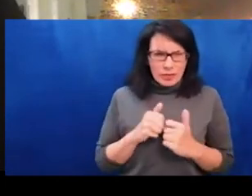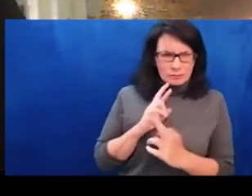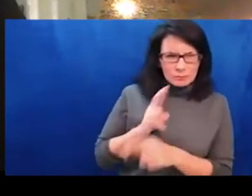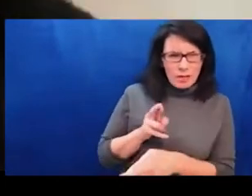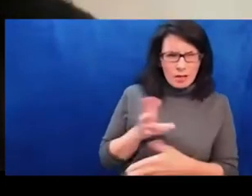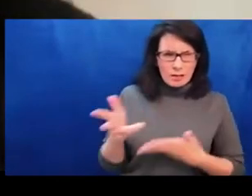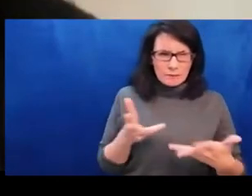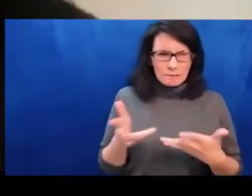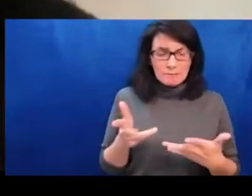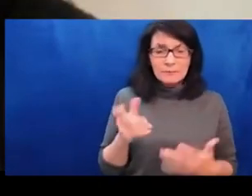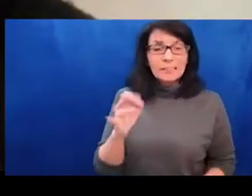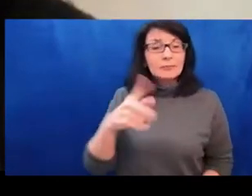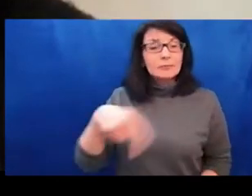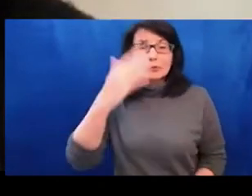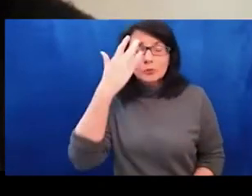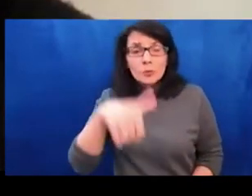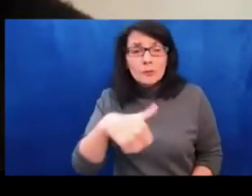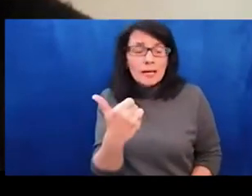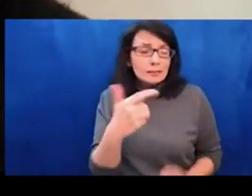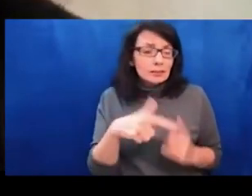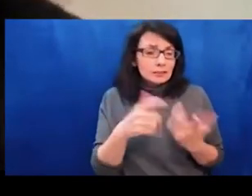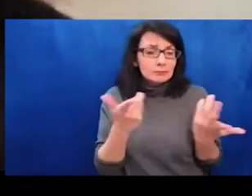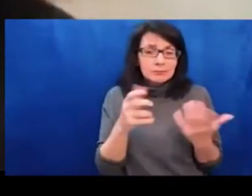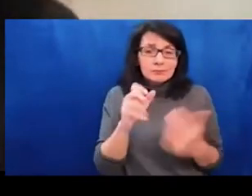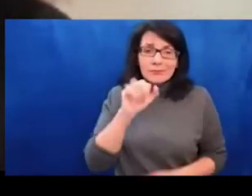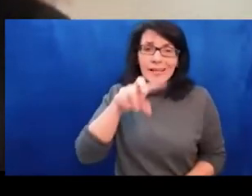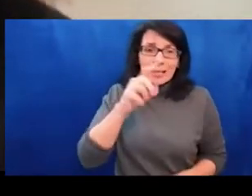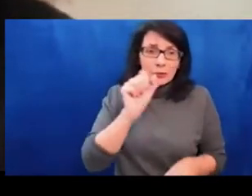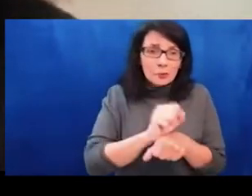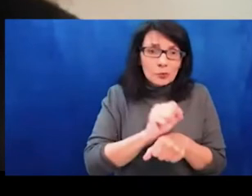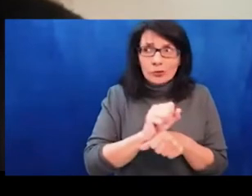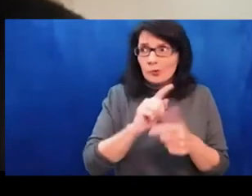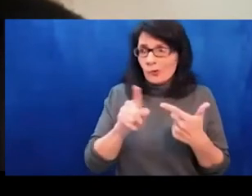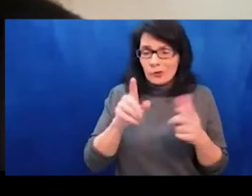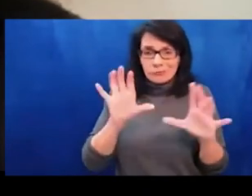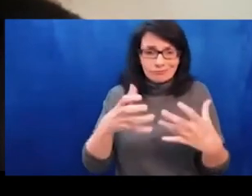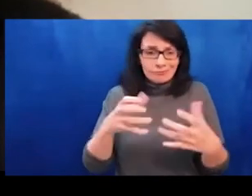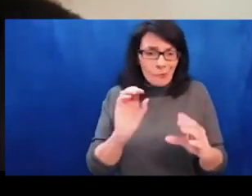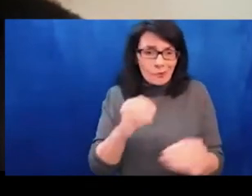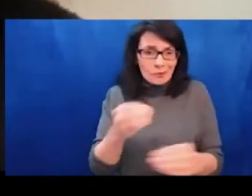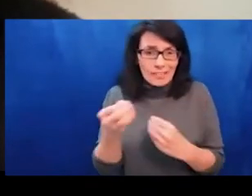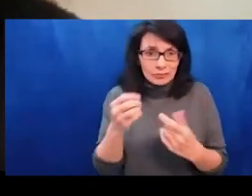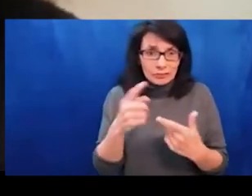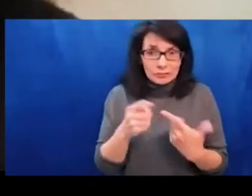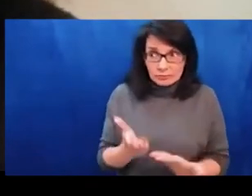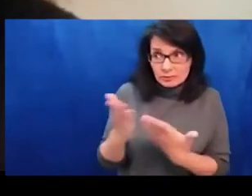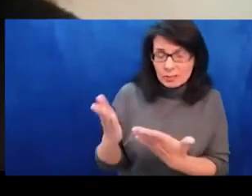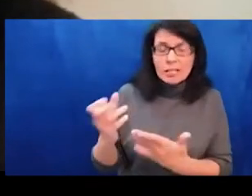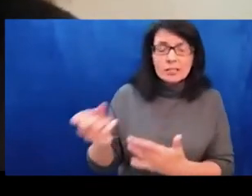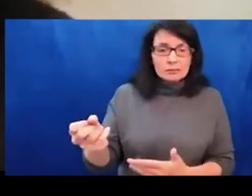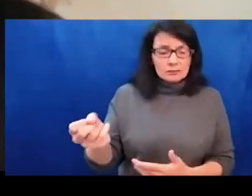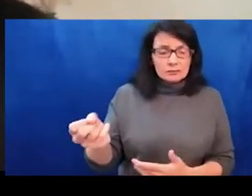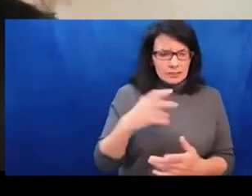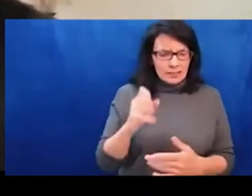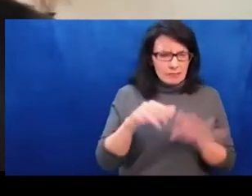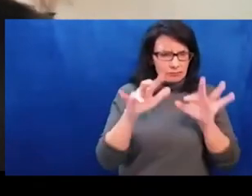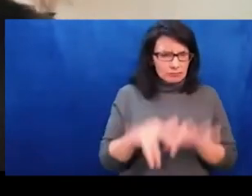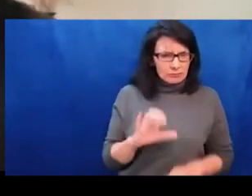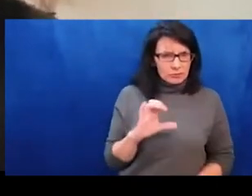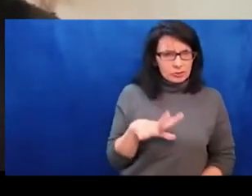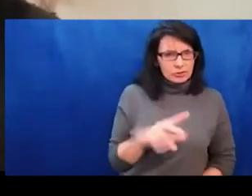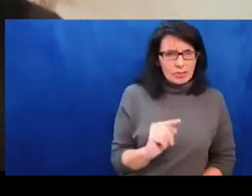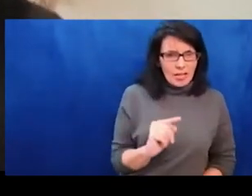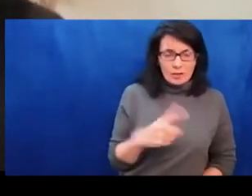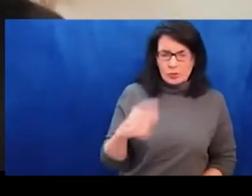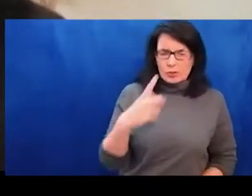I want to echo Karina's words of gratitude. Thank you so much to Mikola and Larissa for